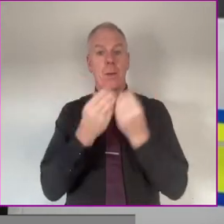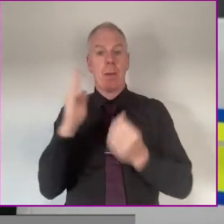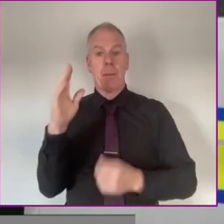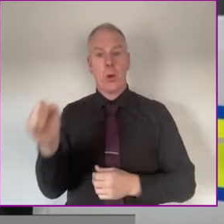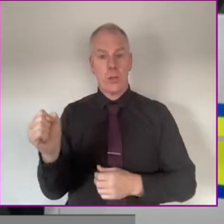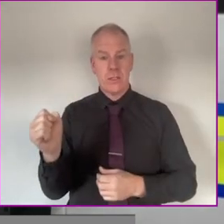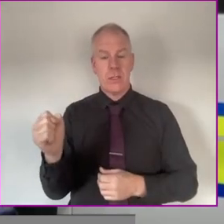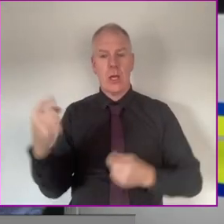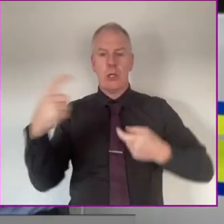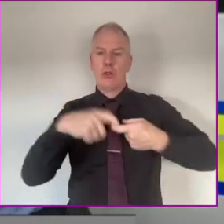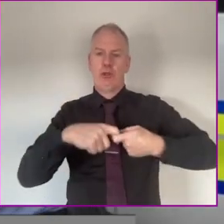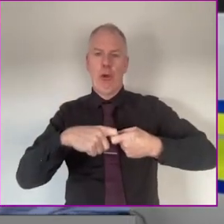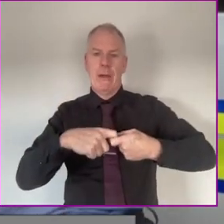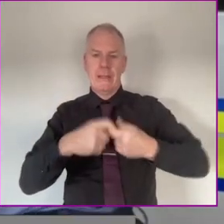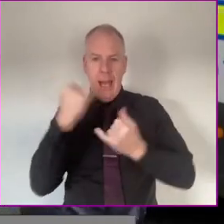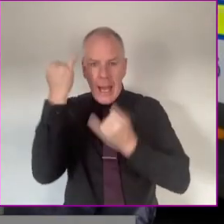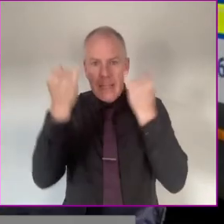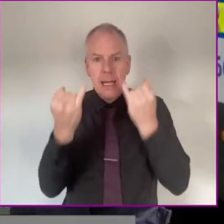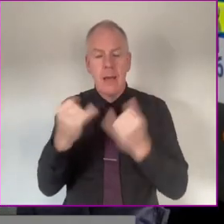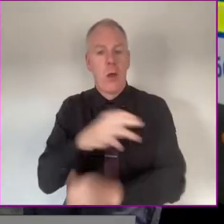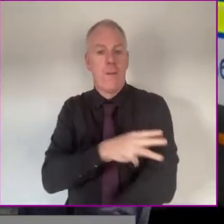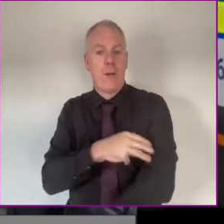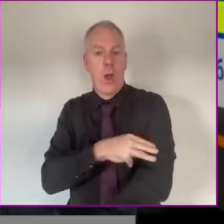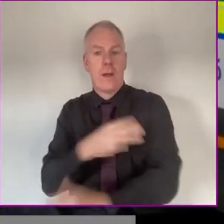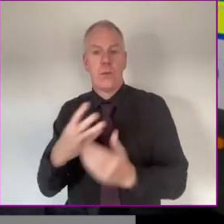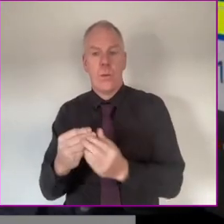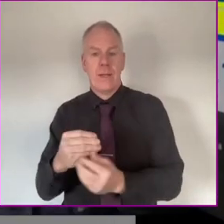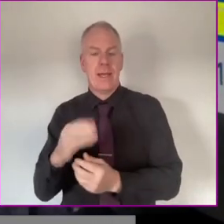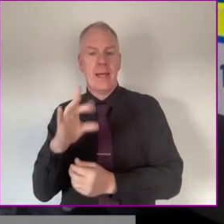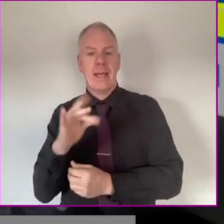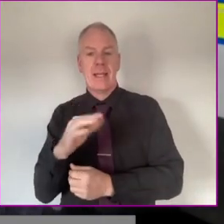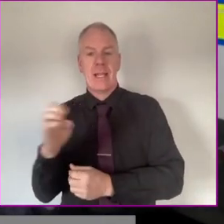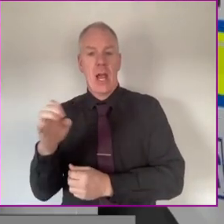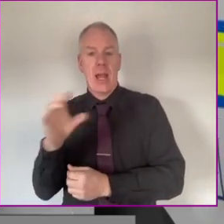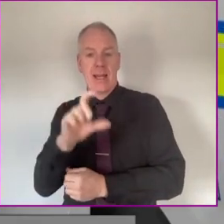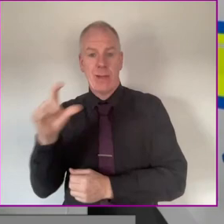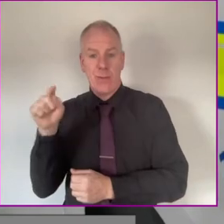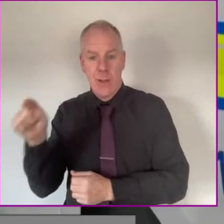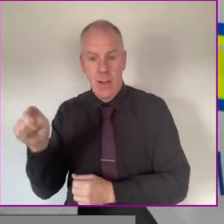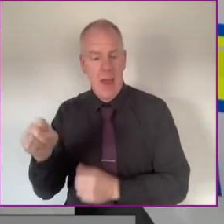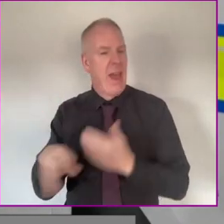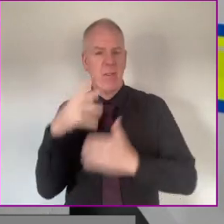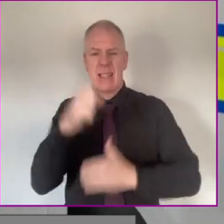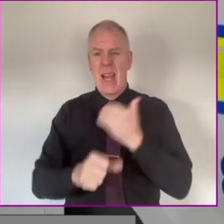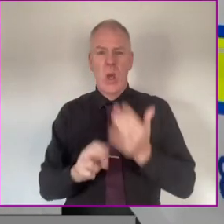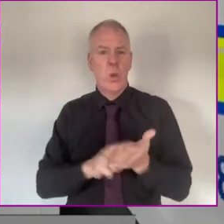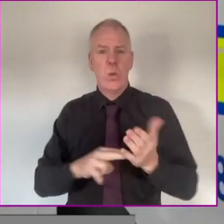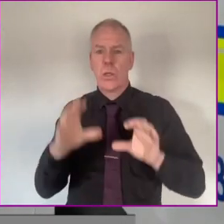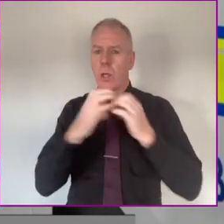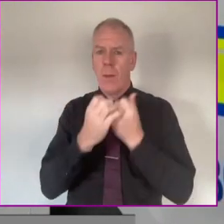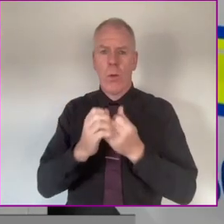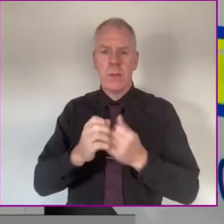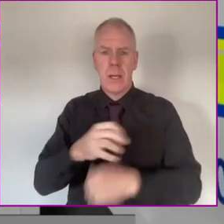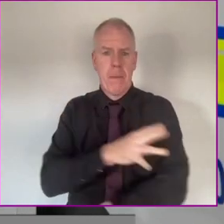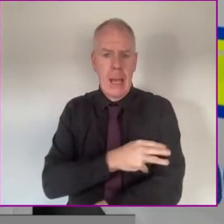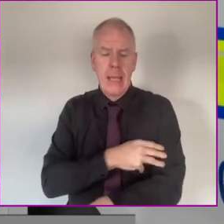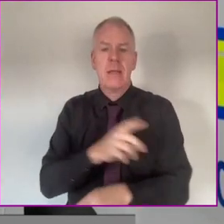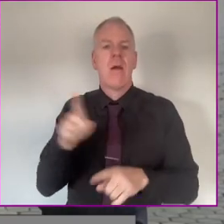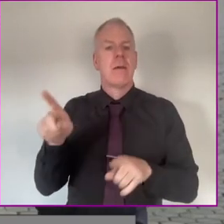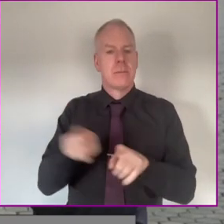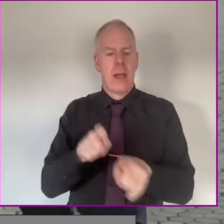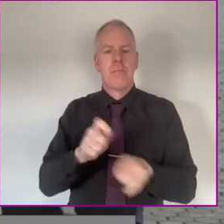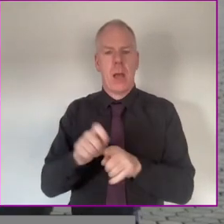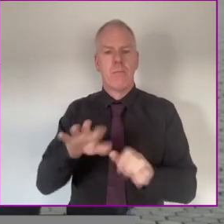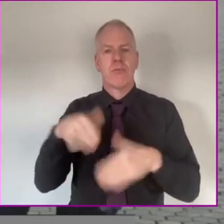Community Bus is a joint initiative between Angarda Chicana and Kildare County Council. In addition to its day-to-day use for community